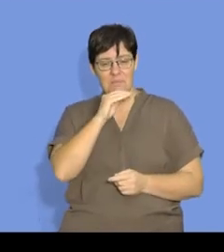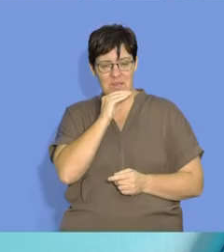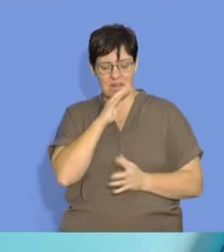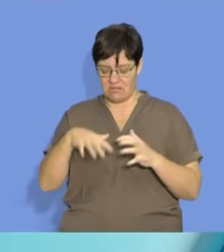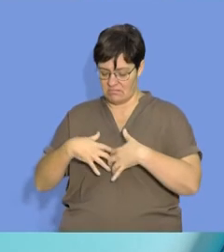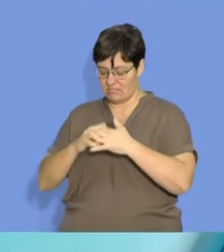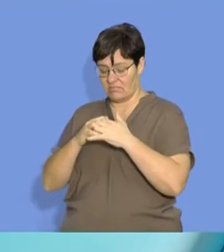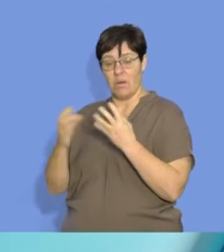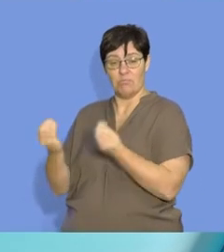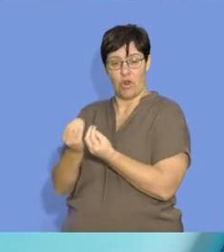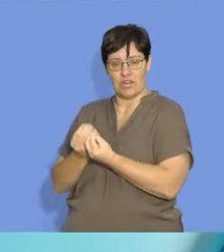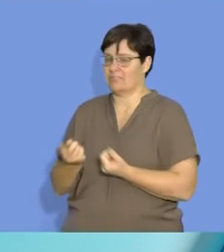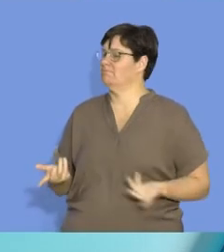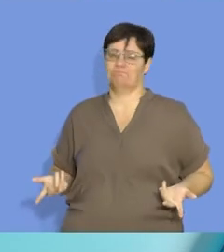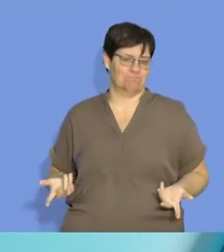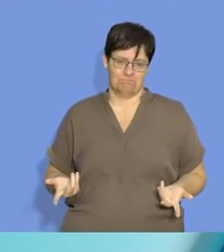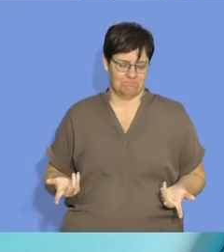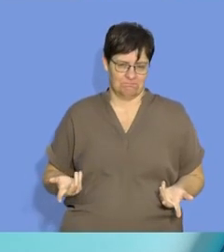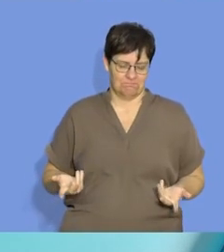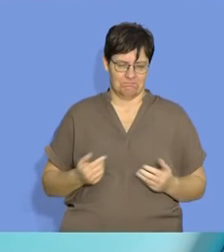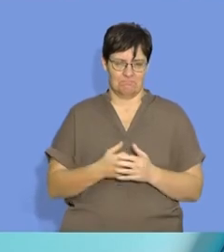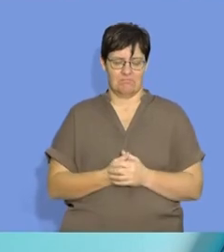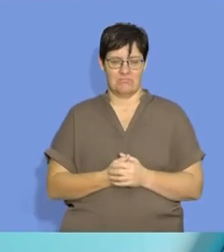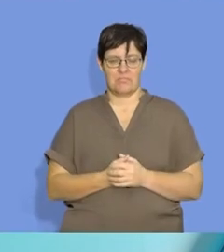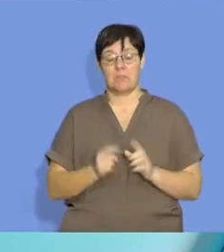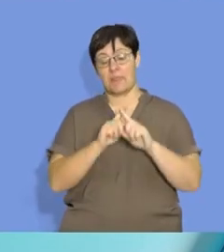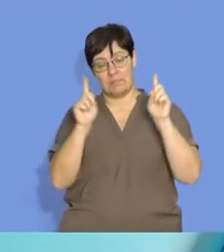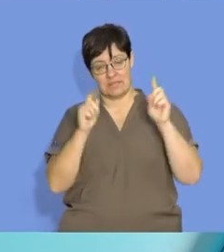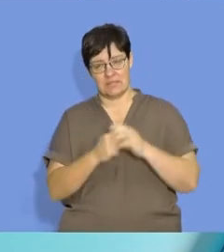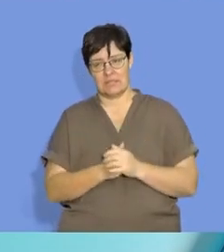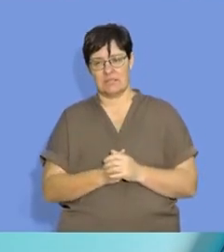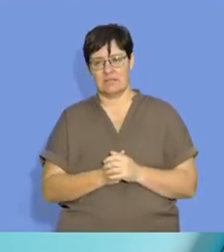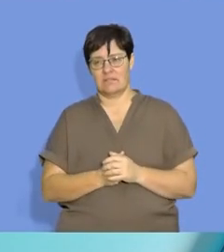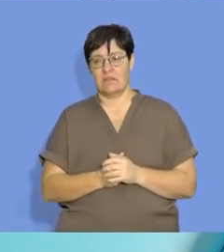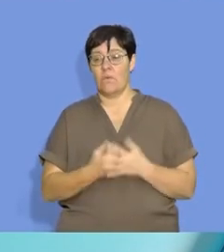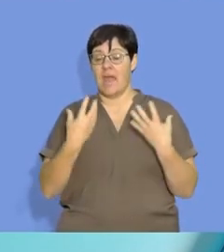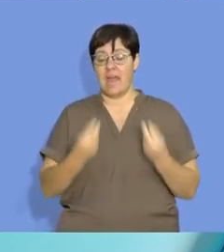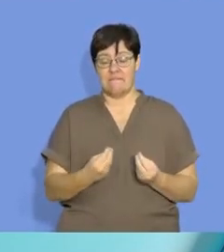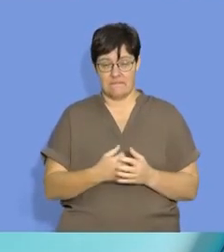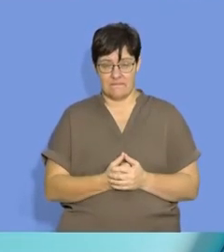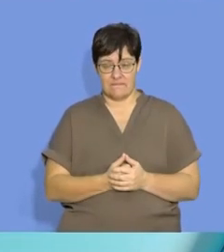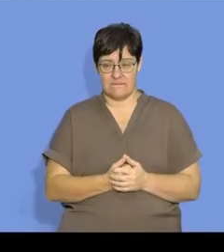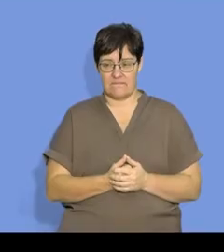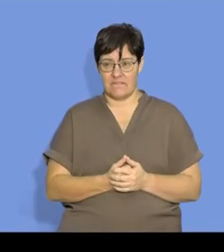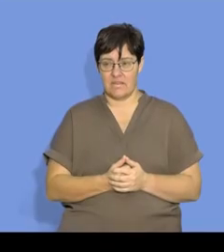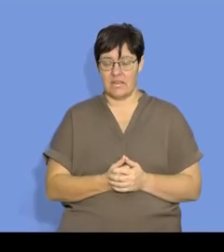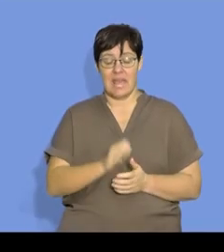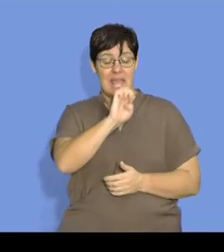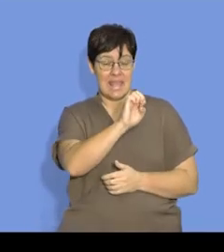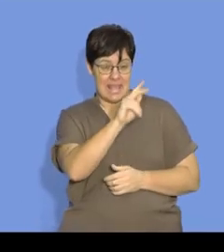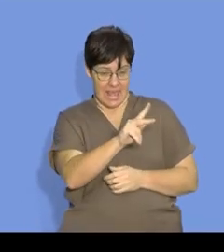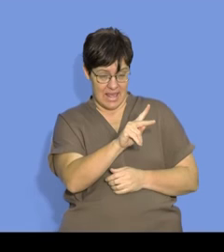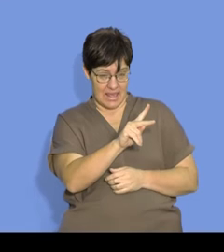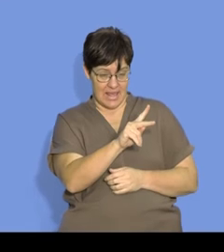will not ever result in a product. But when we have the